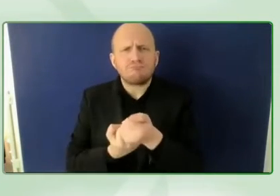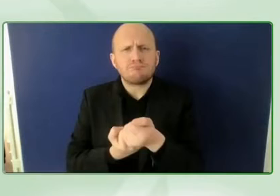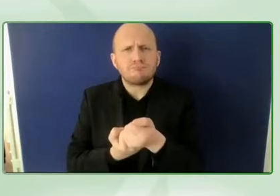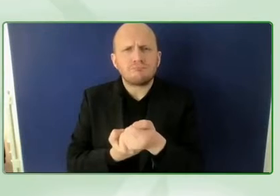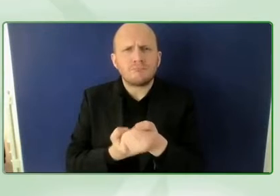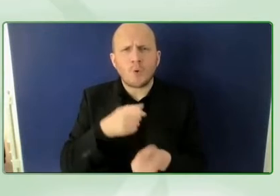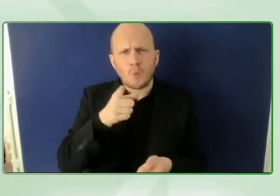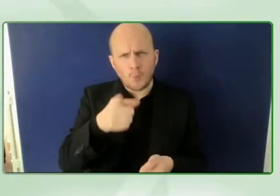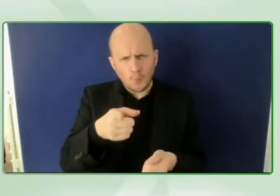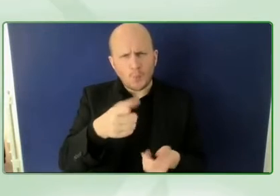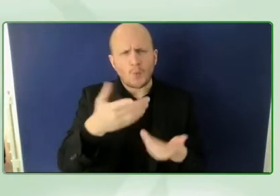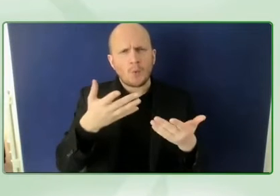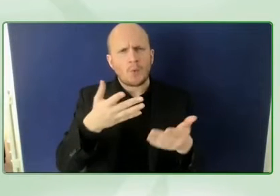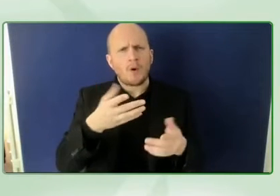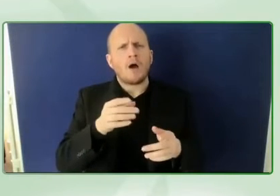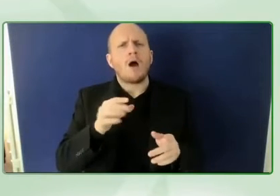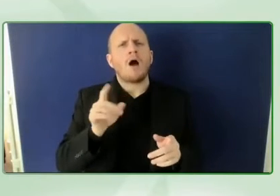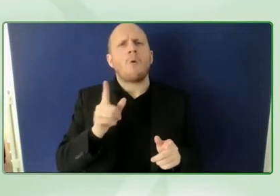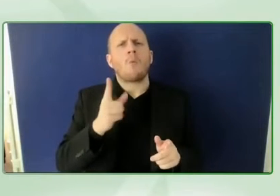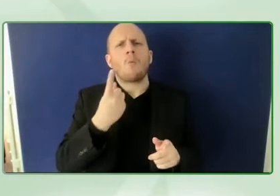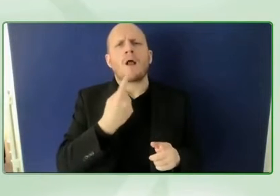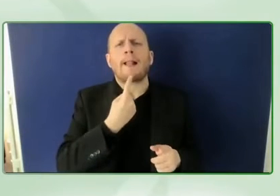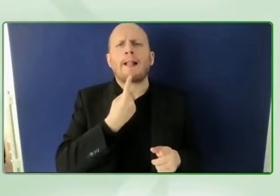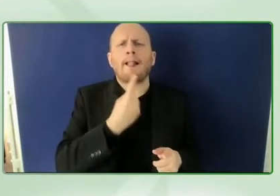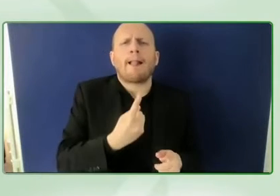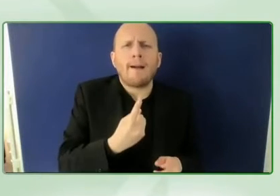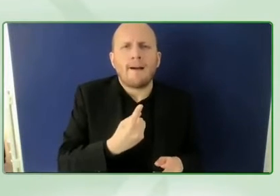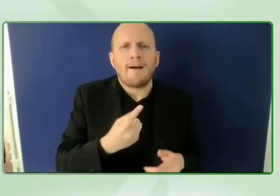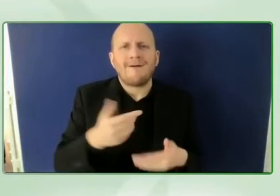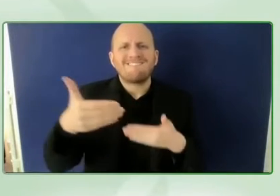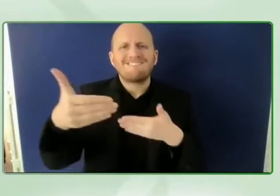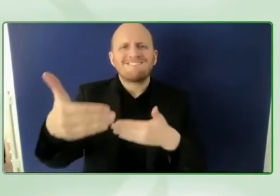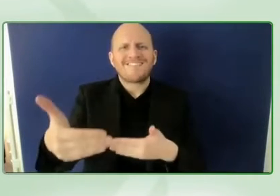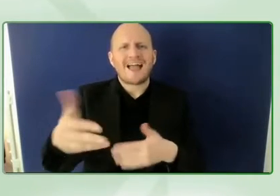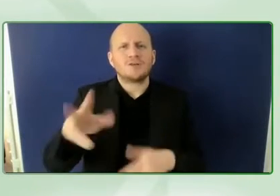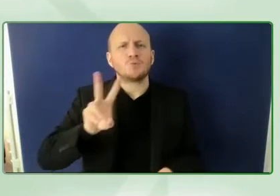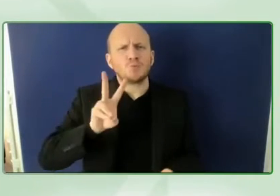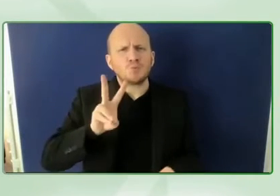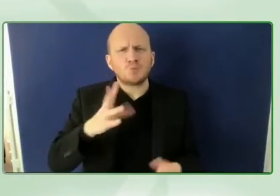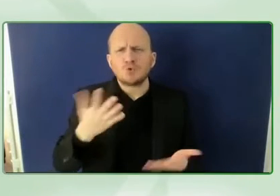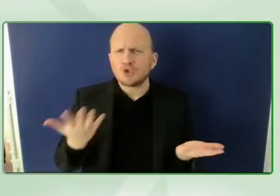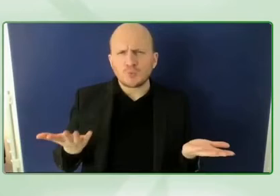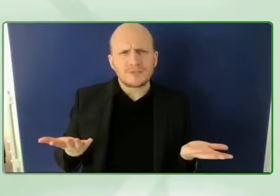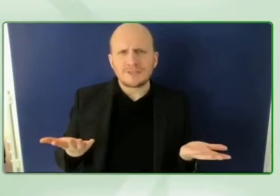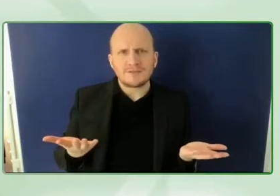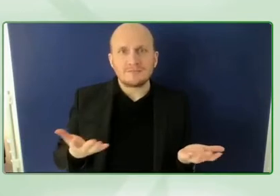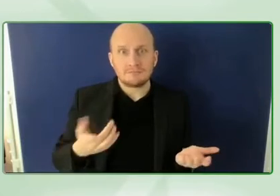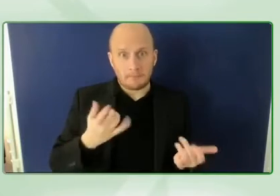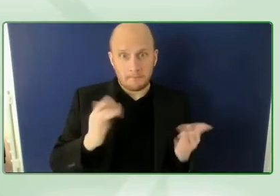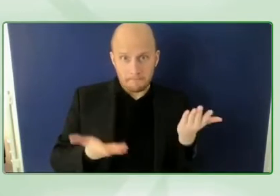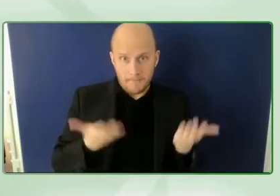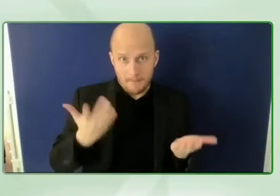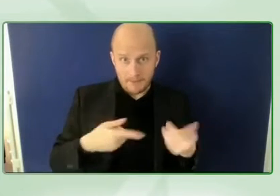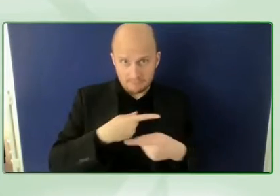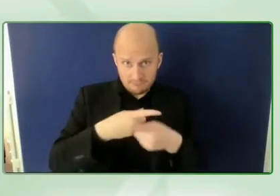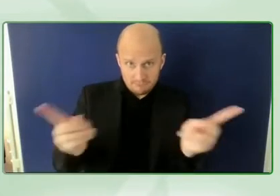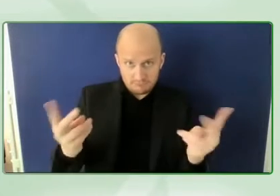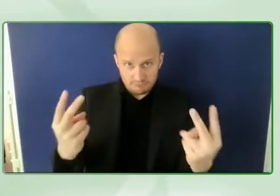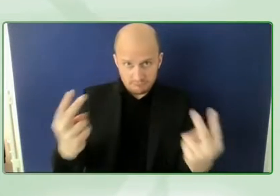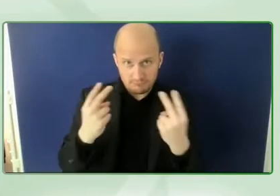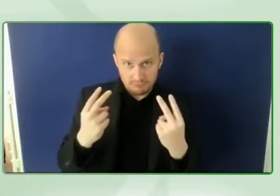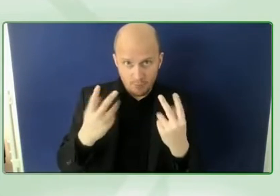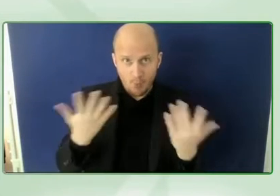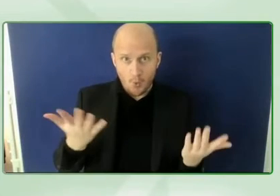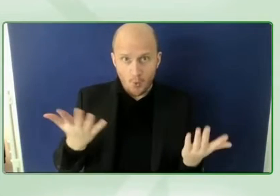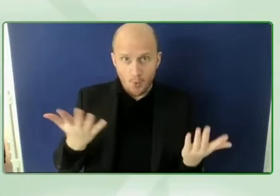delve into some details and share with us is this something where the general audience where the person watching this